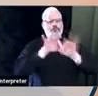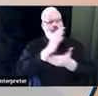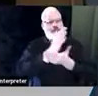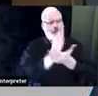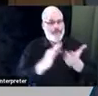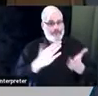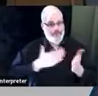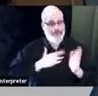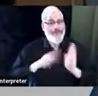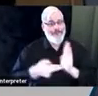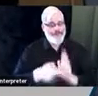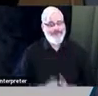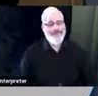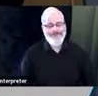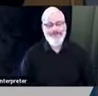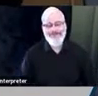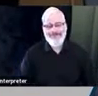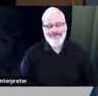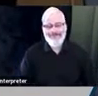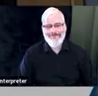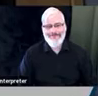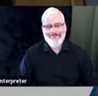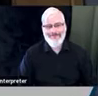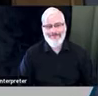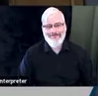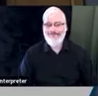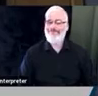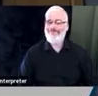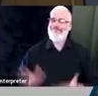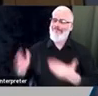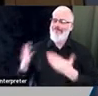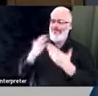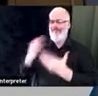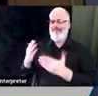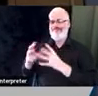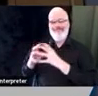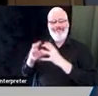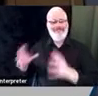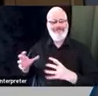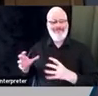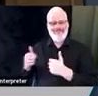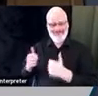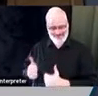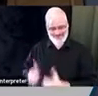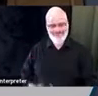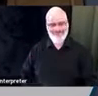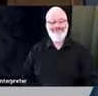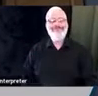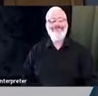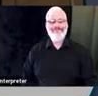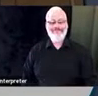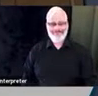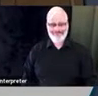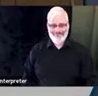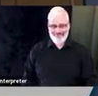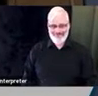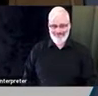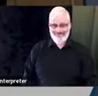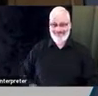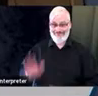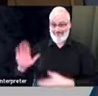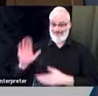Thank you so much. That concludes this portion of the interview process.